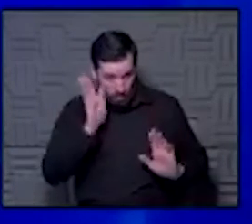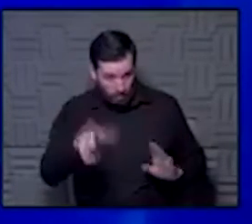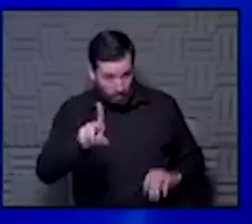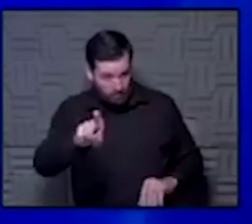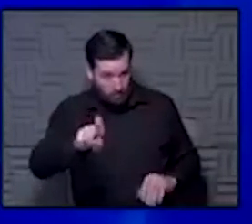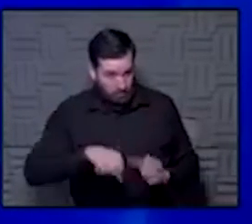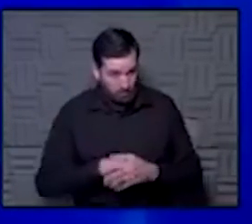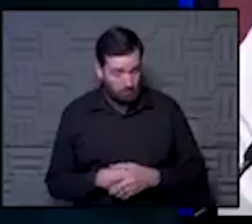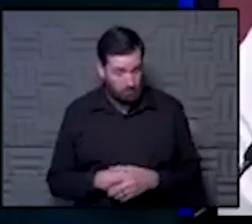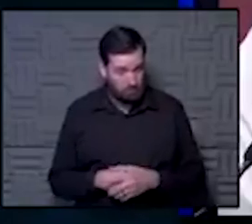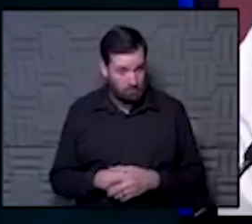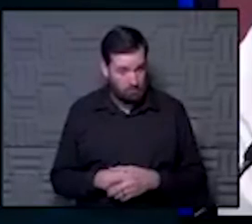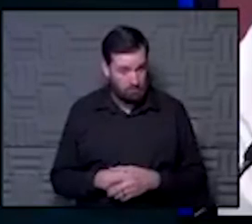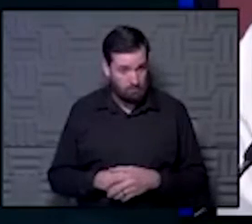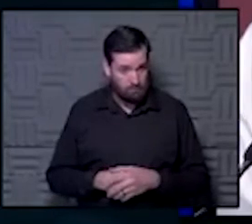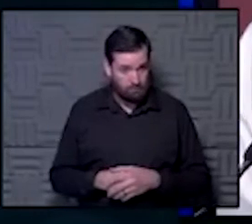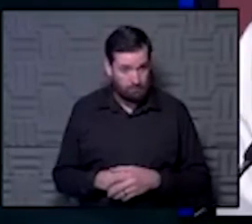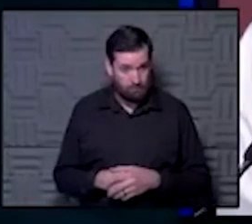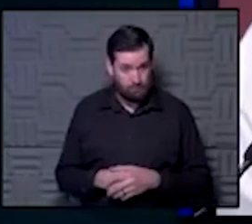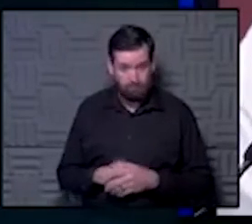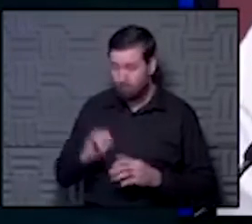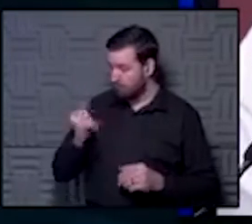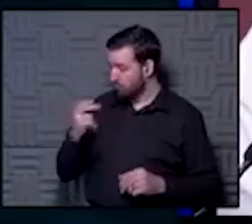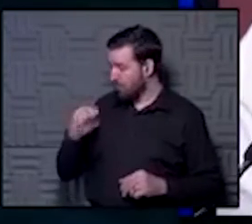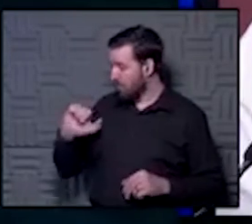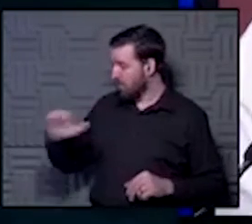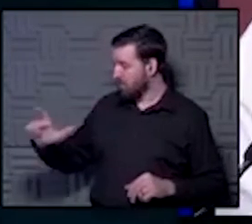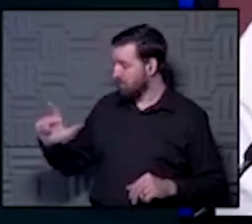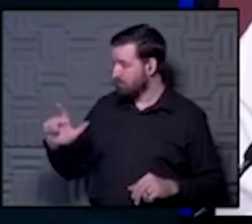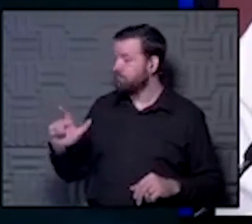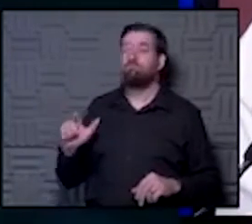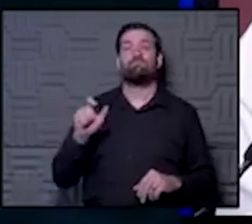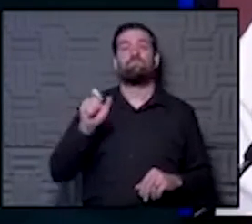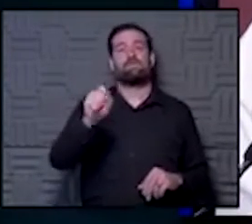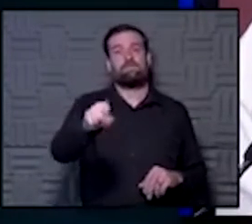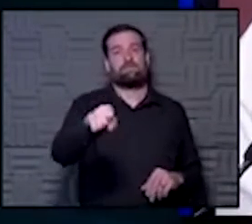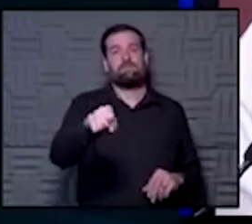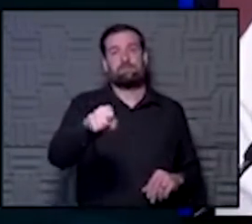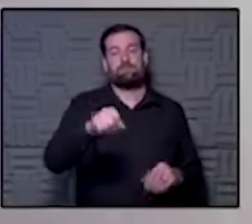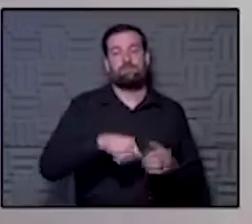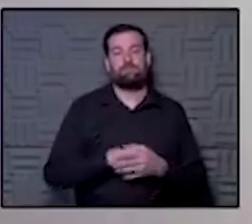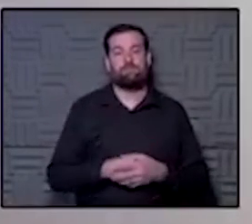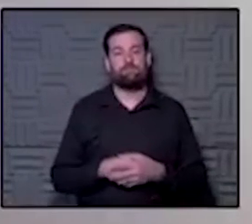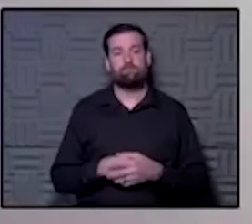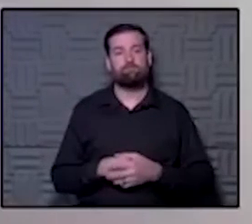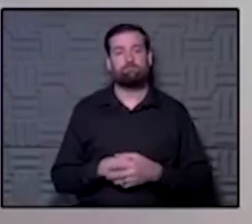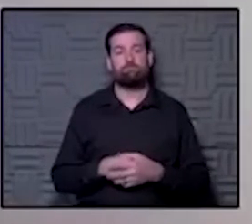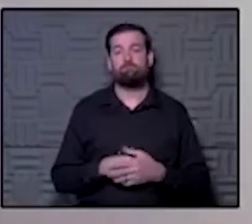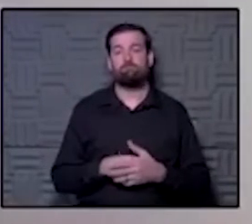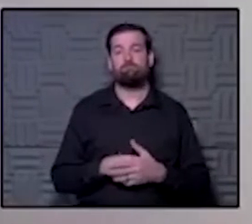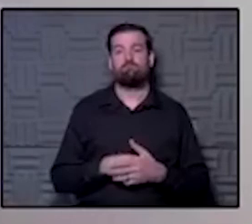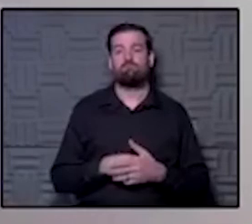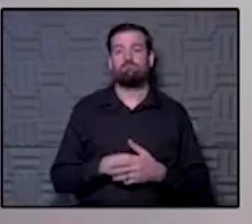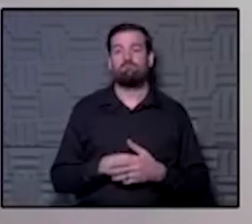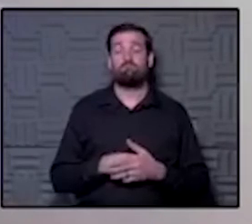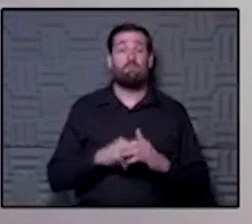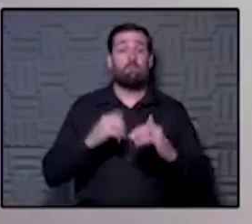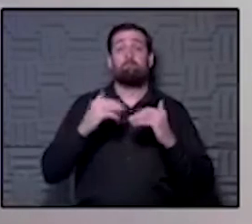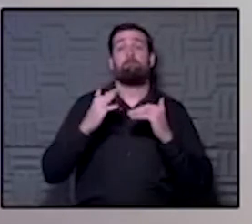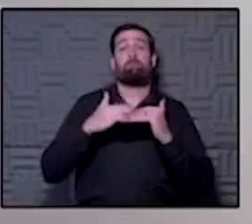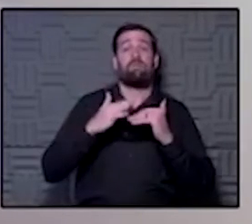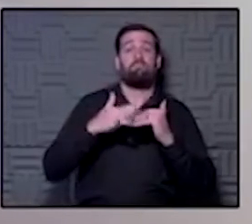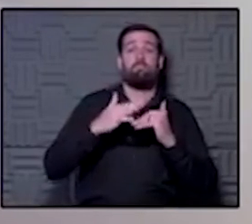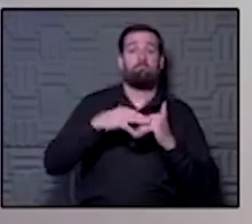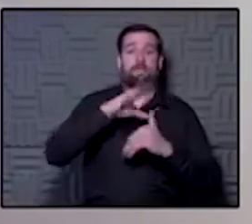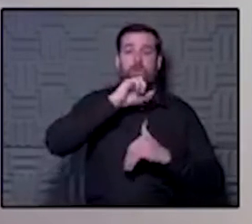Wyandotte County test folks who are under six, Janelle? Yes. We do not have a minimum age. We,